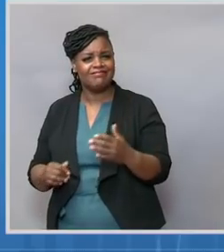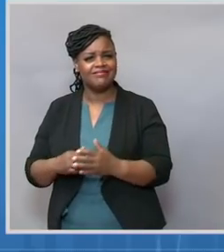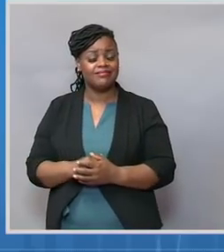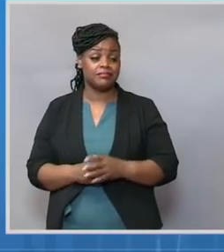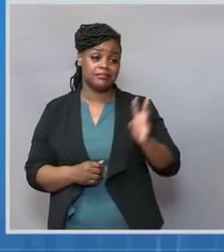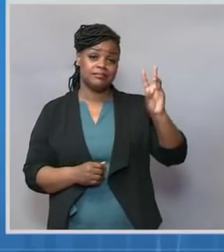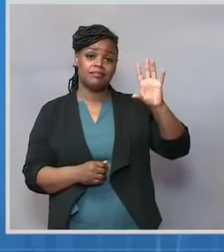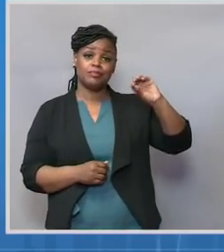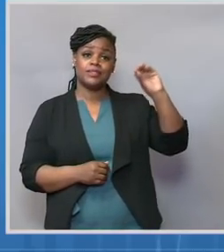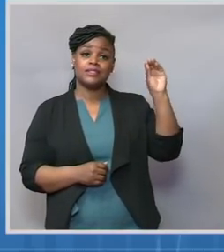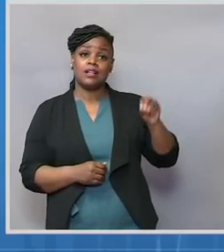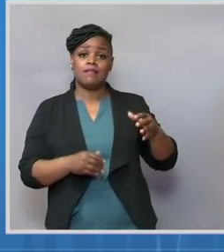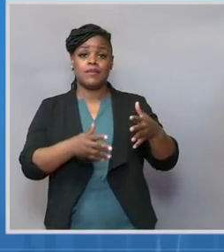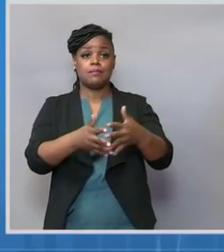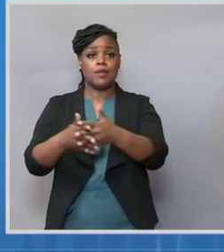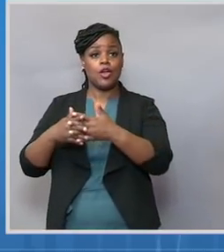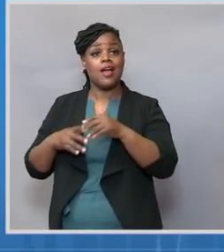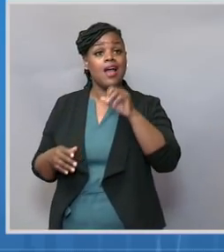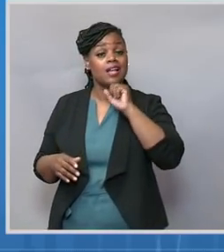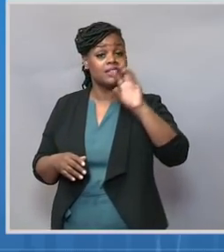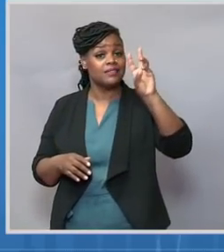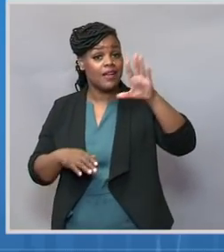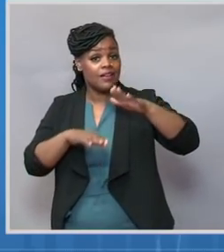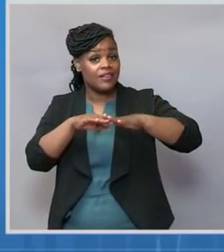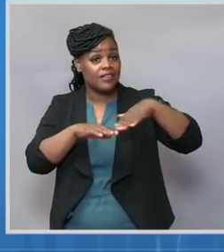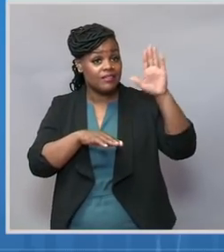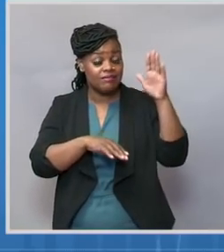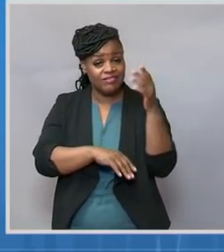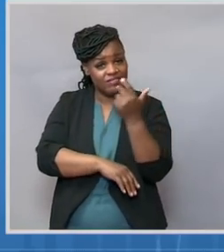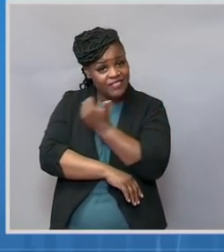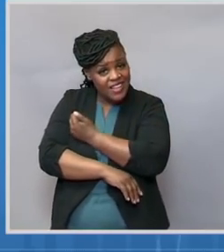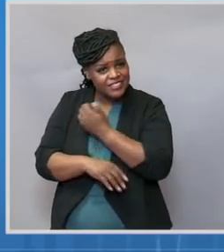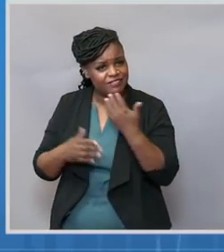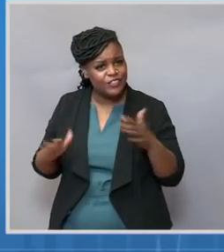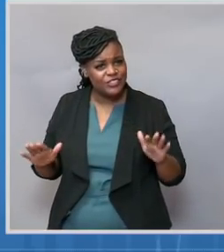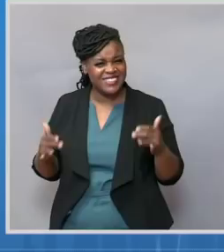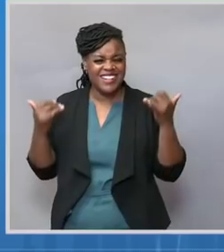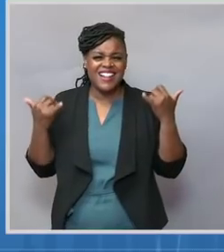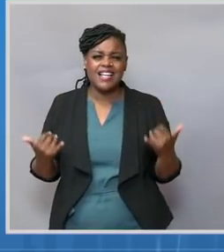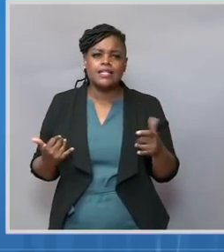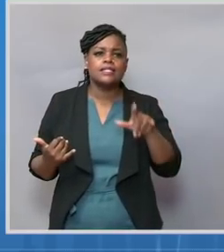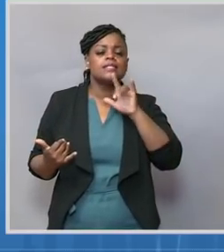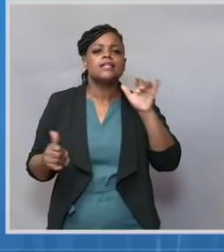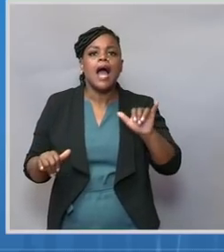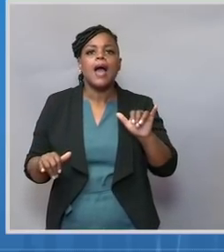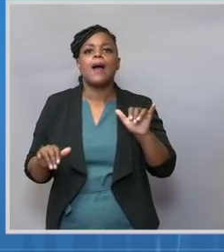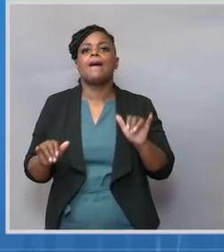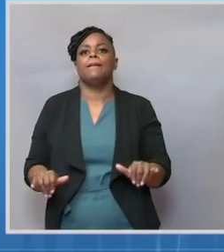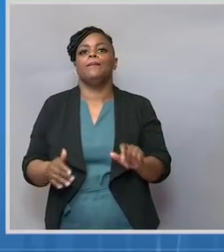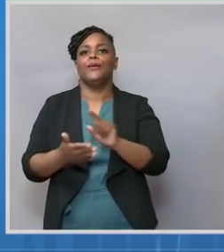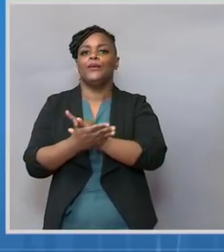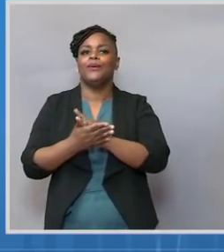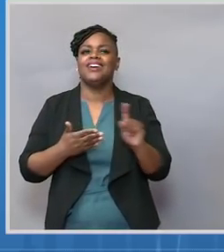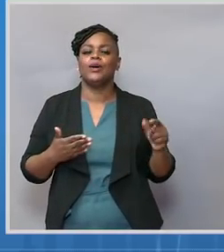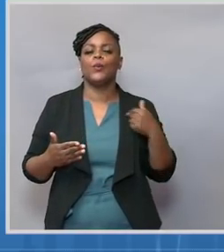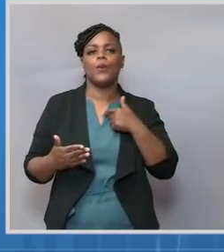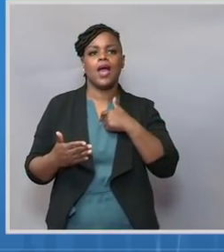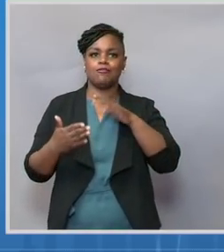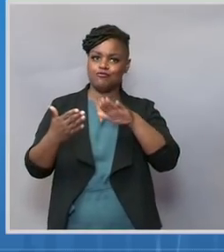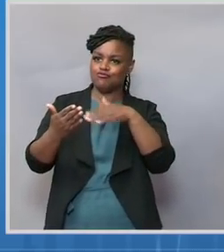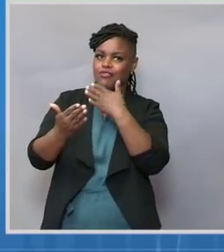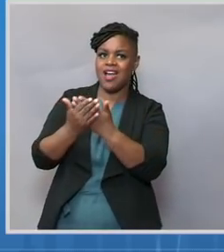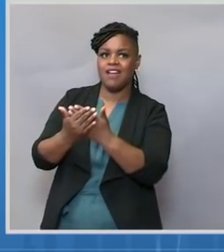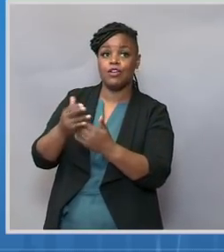over the age of 65 being vaccinated, this is also the week we hit 200 million vaccines in less than 100